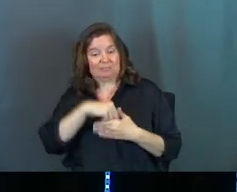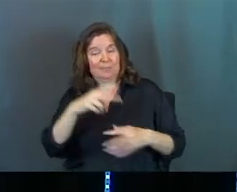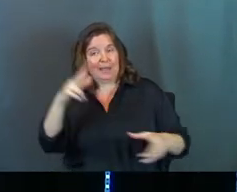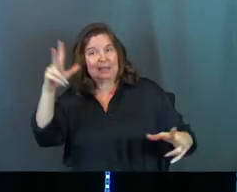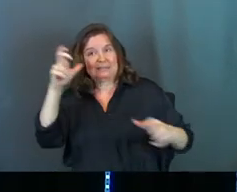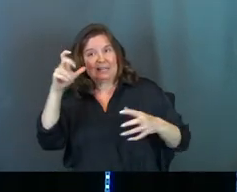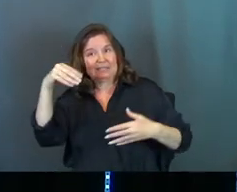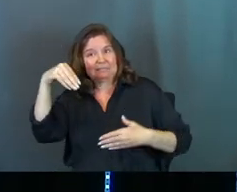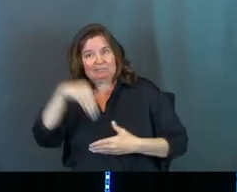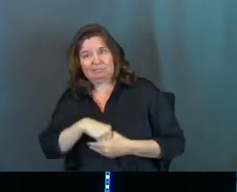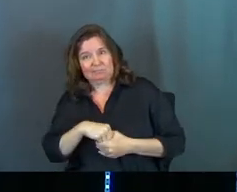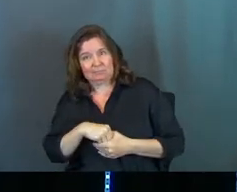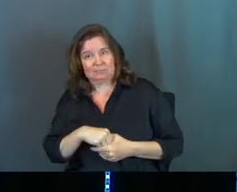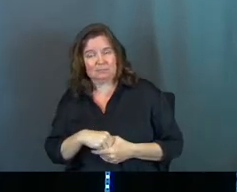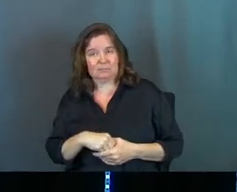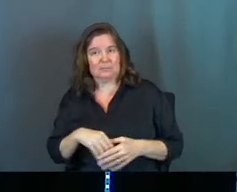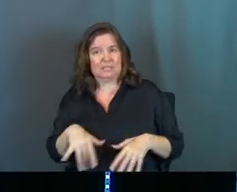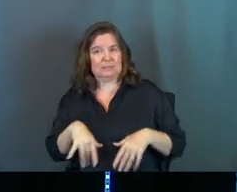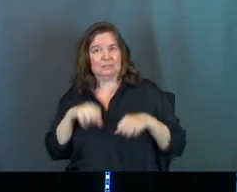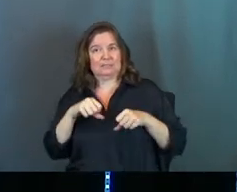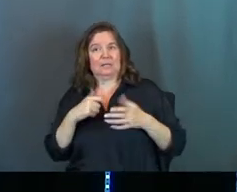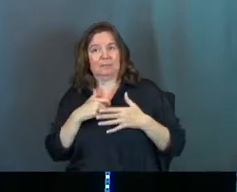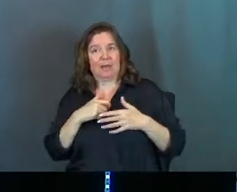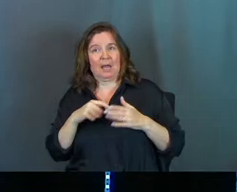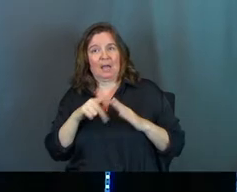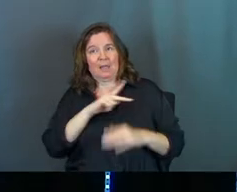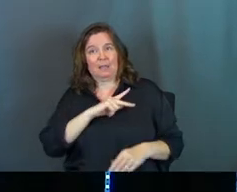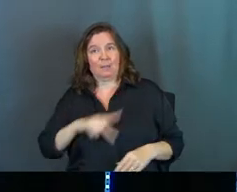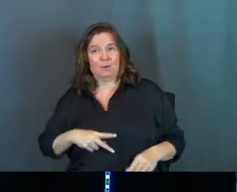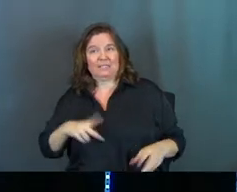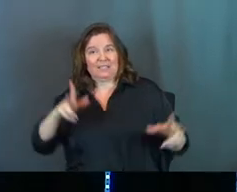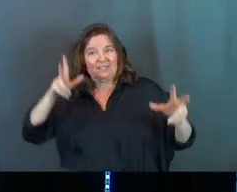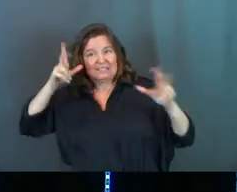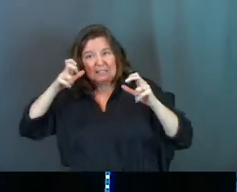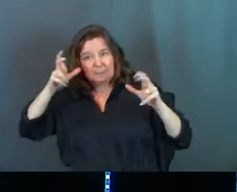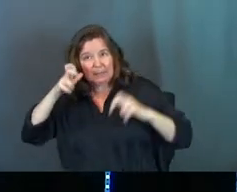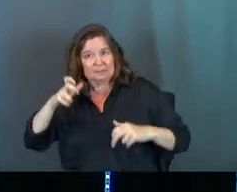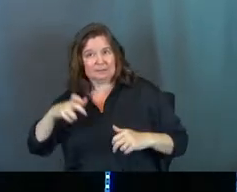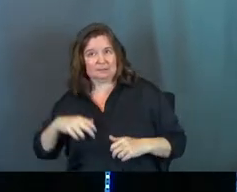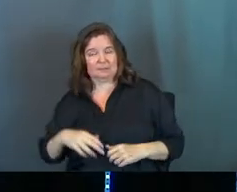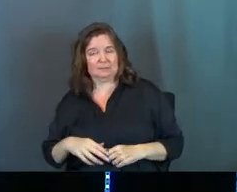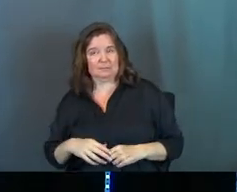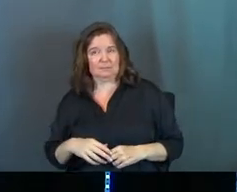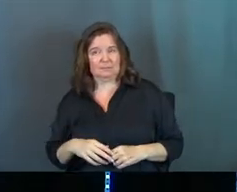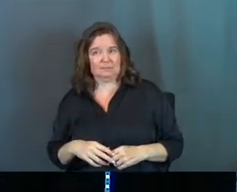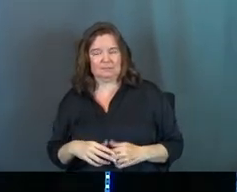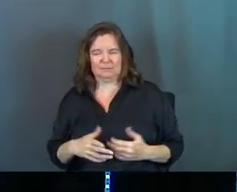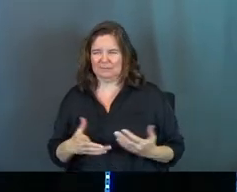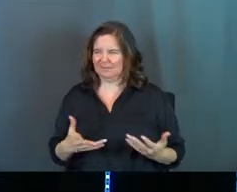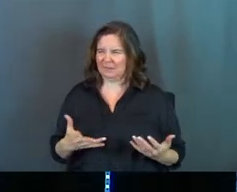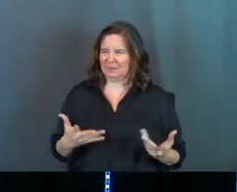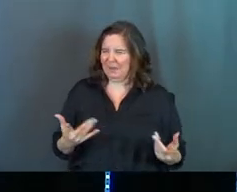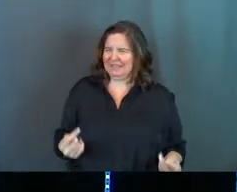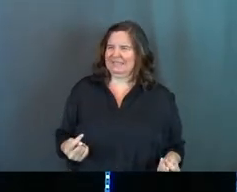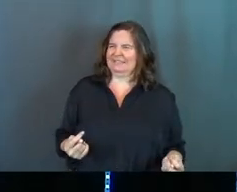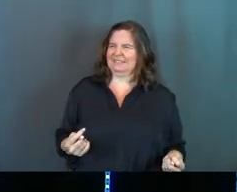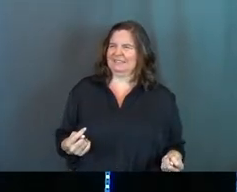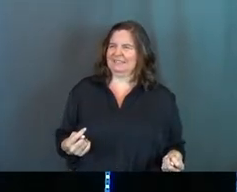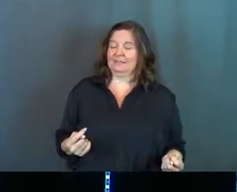Satan. He's possessed by the prince of demons, y'all. And it's like, what?